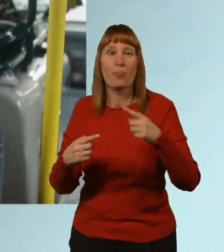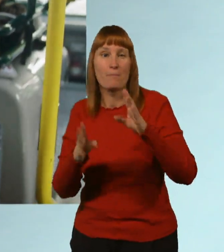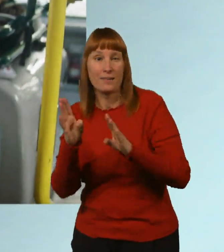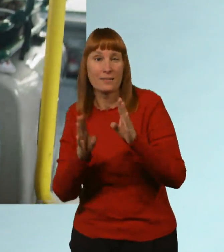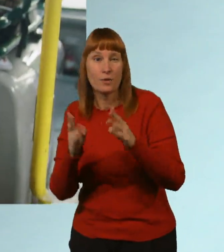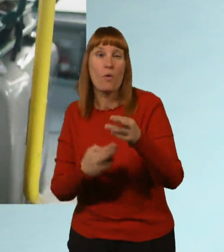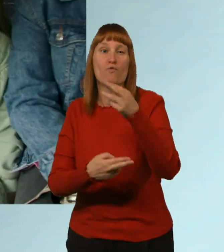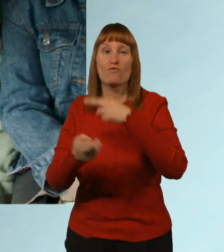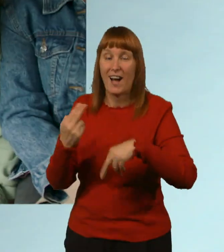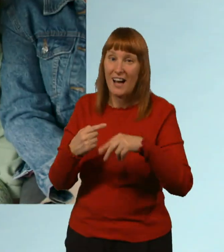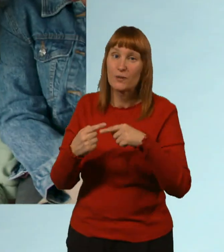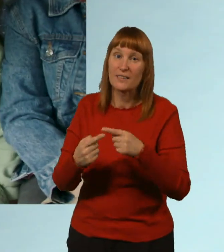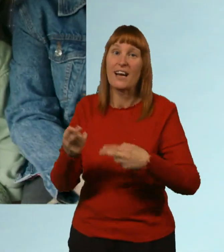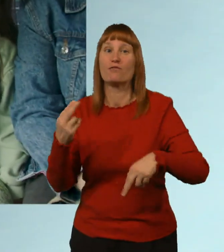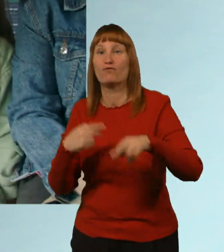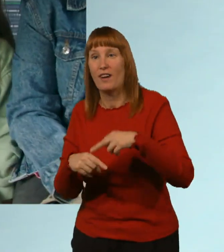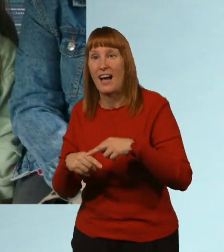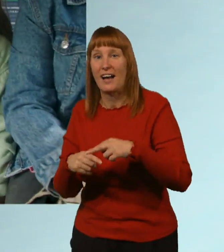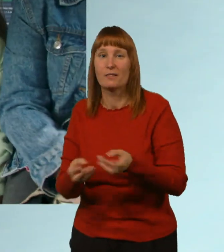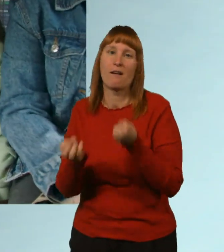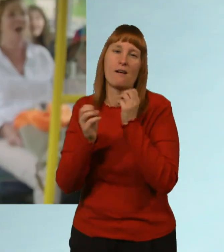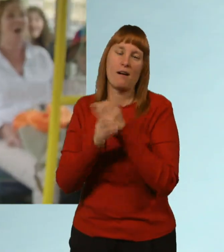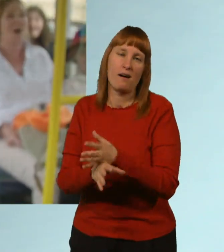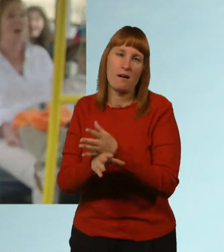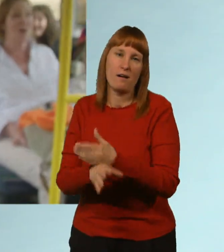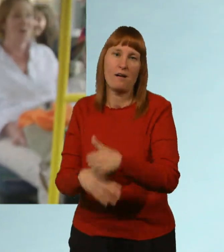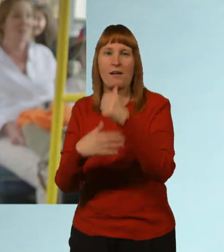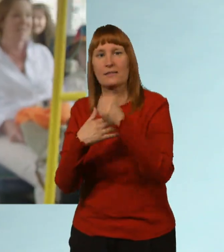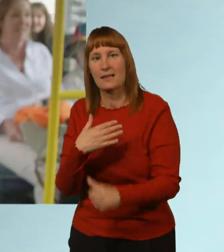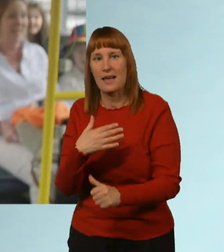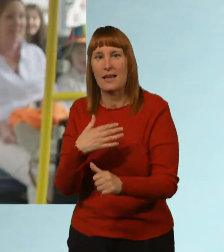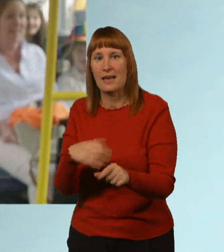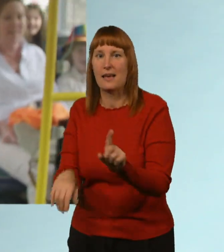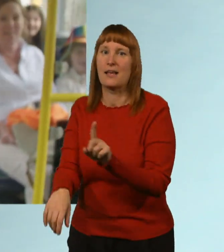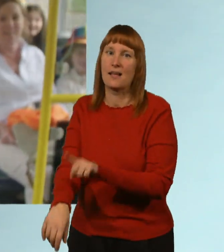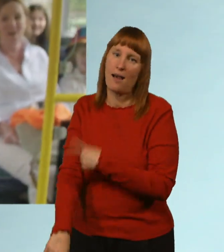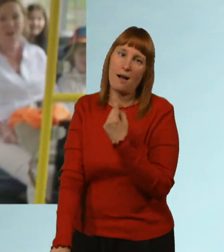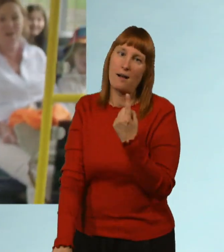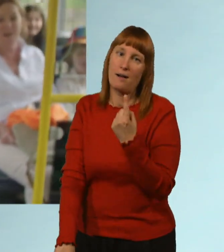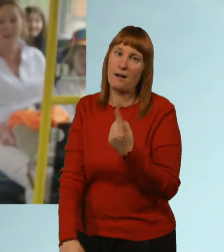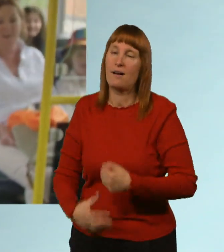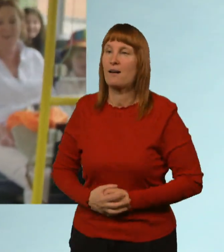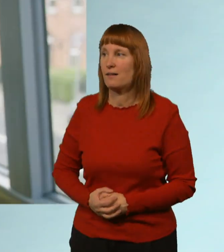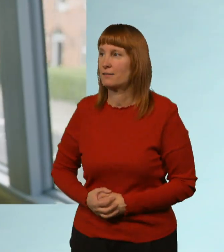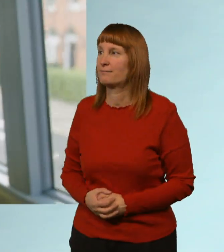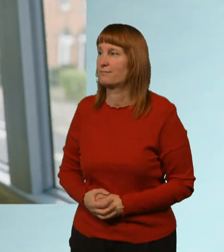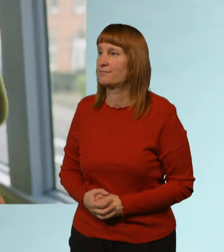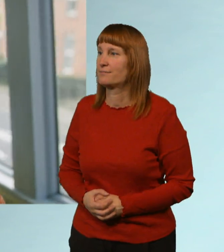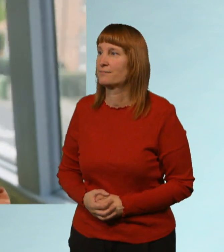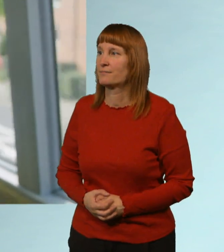on the bus go round and round all day long.